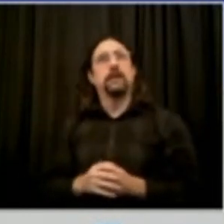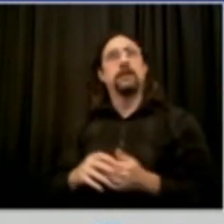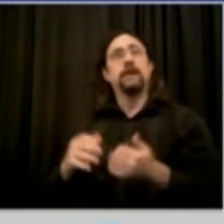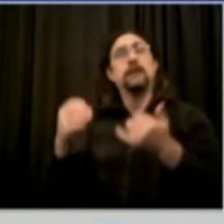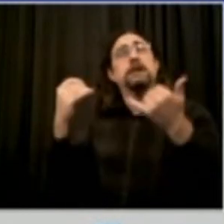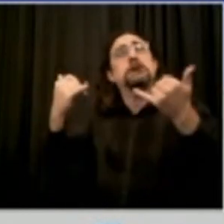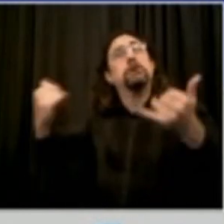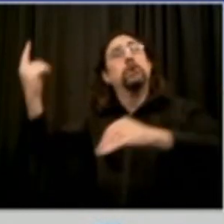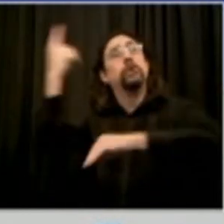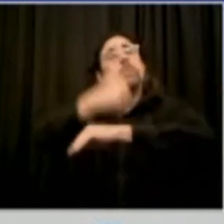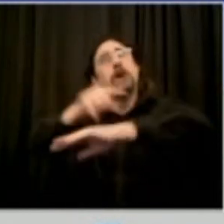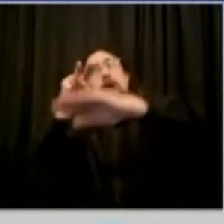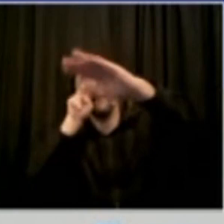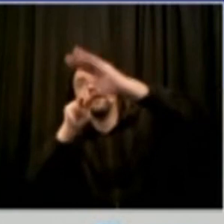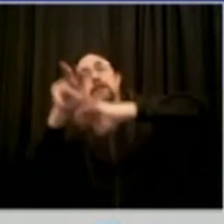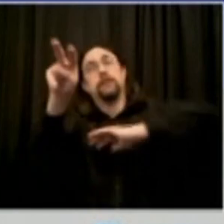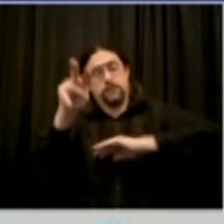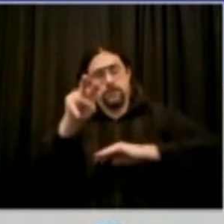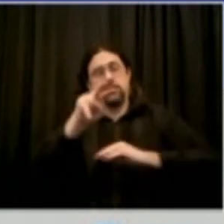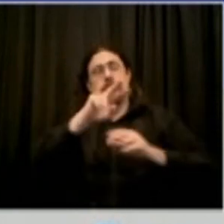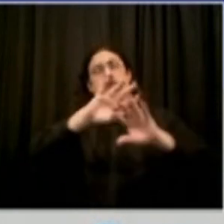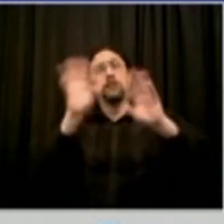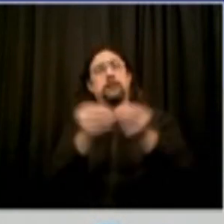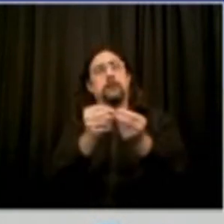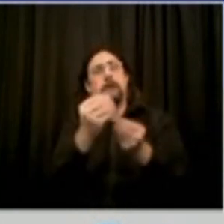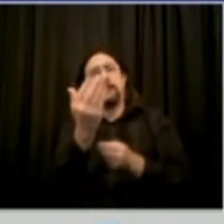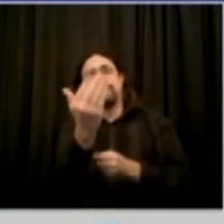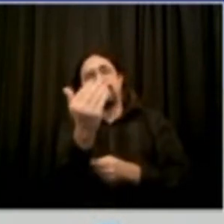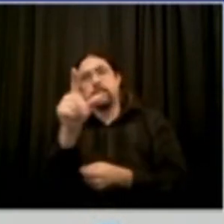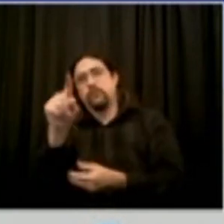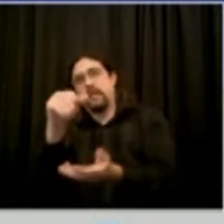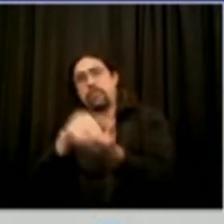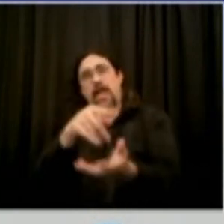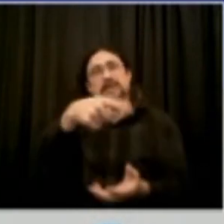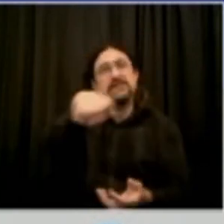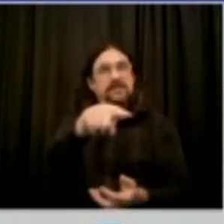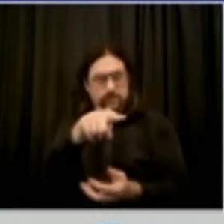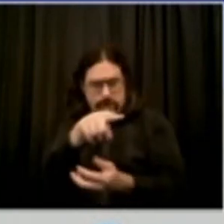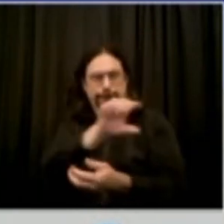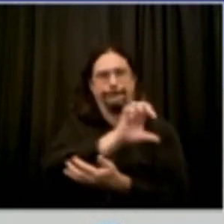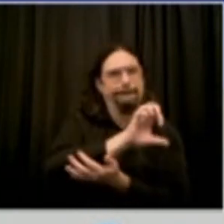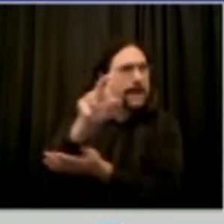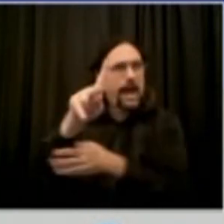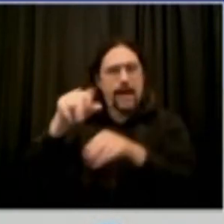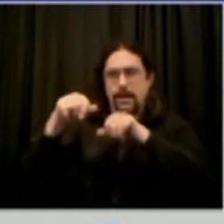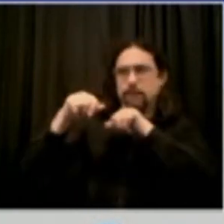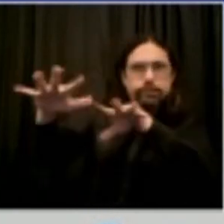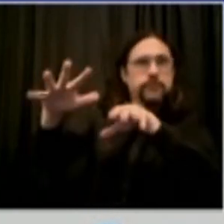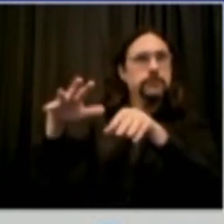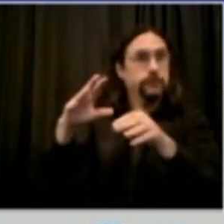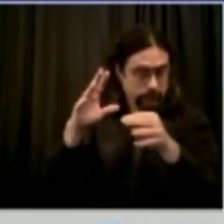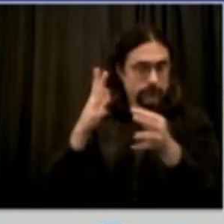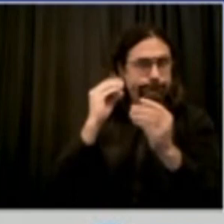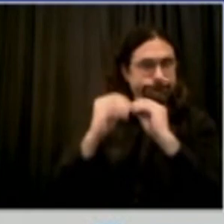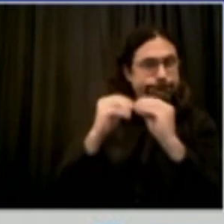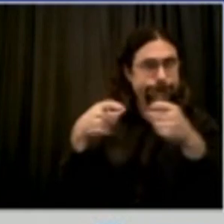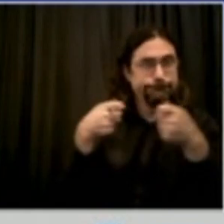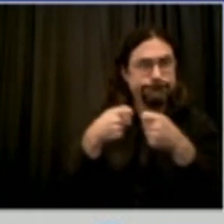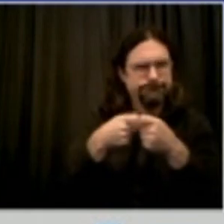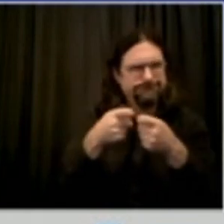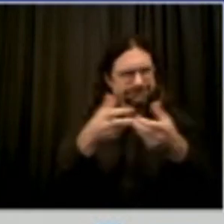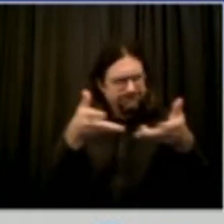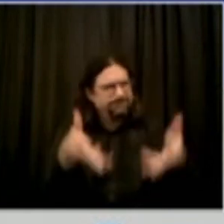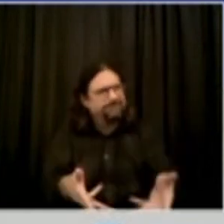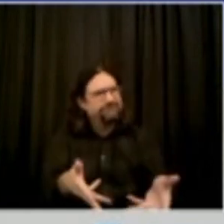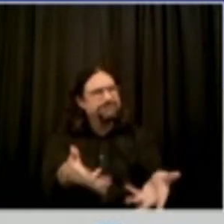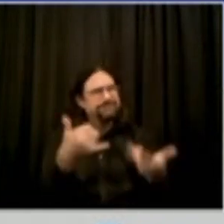to see that number greatly intensify. Telling people by the end of Sunday is not a good answer. We need to see that speed up or certainly for the